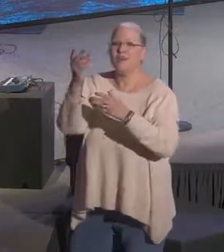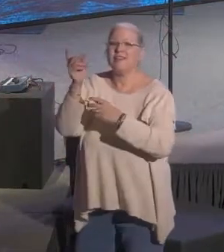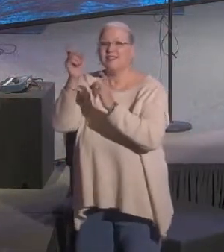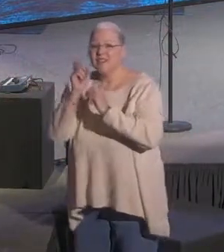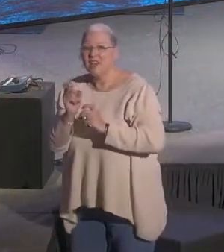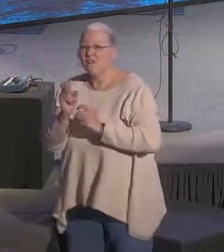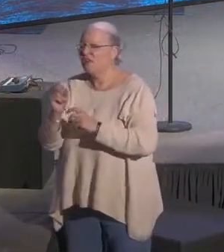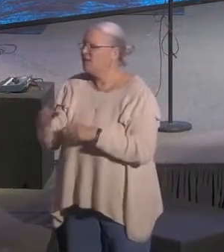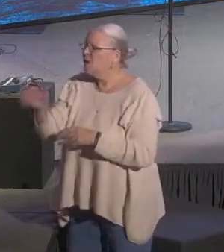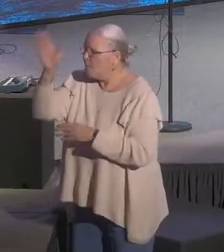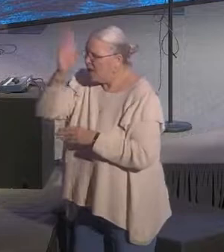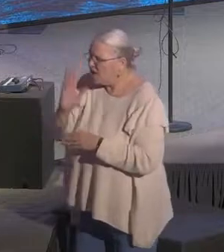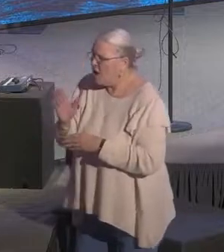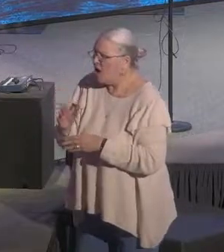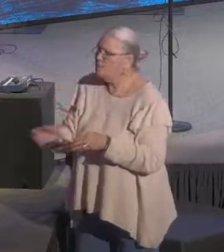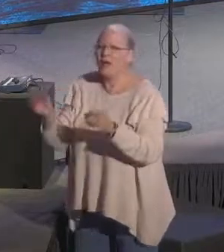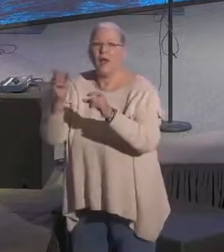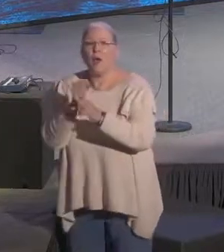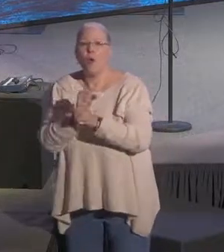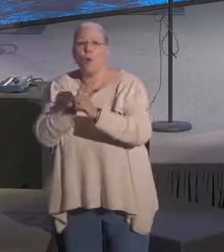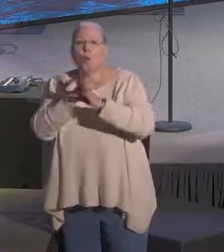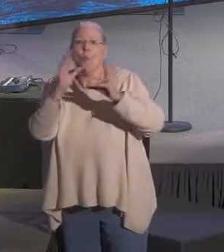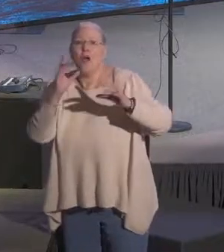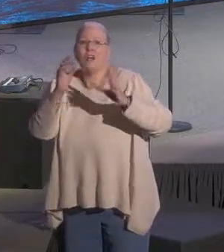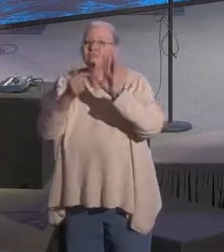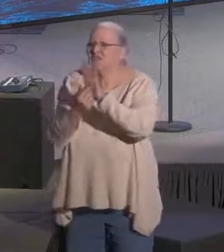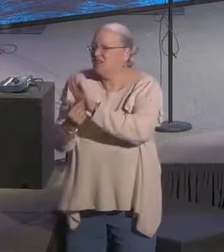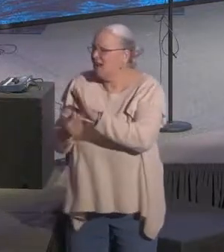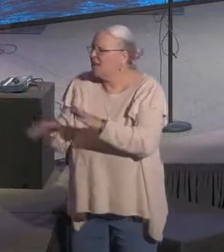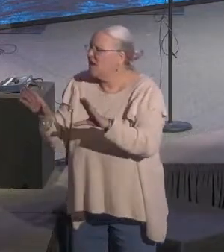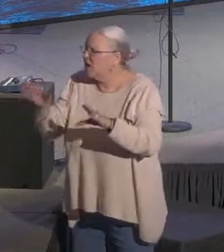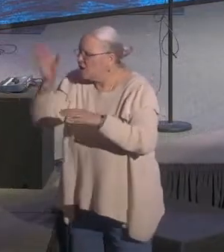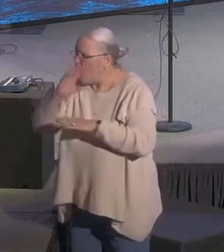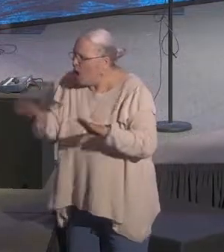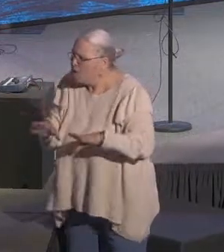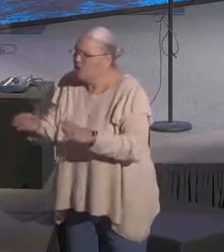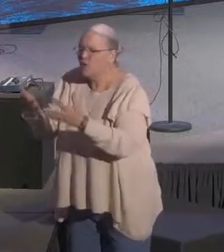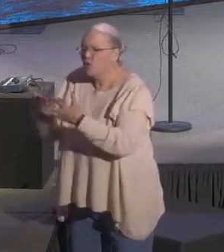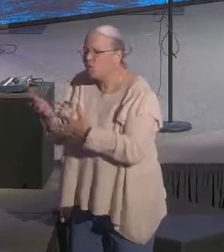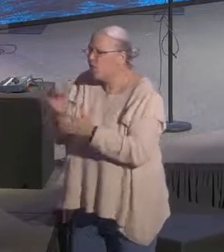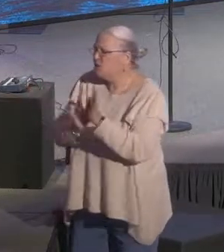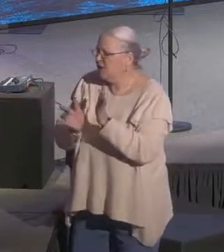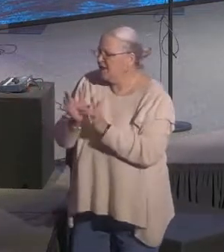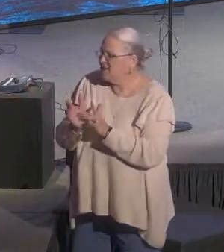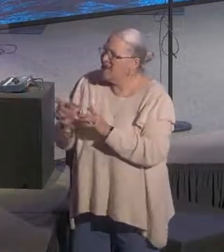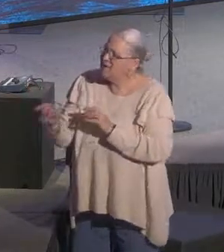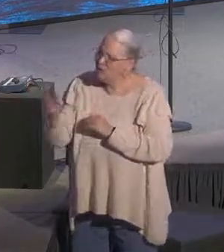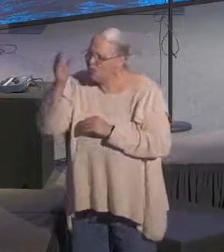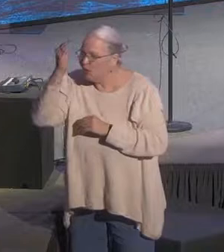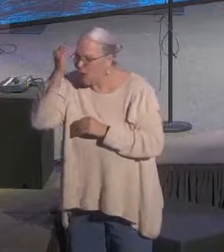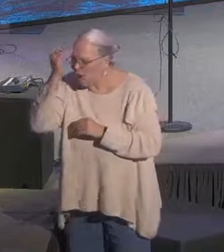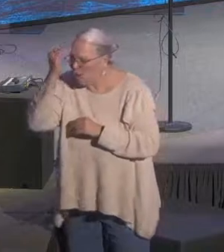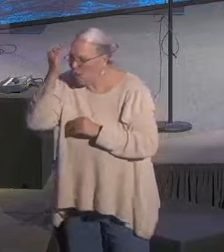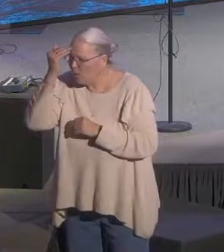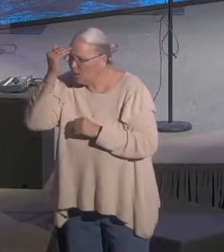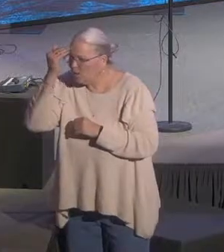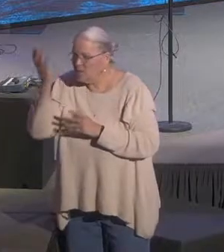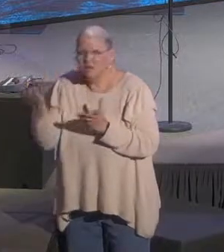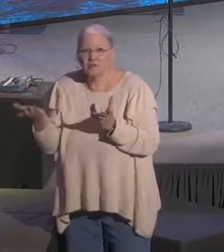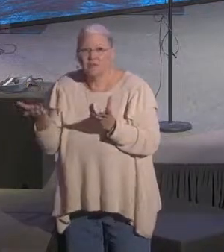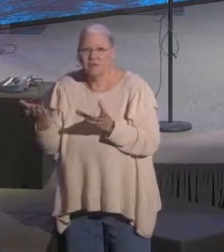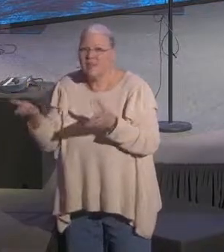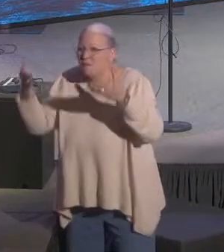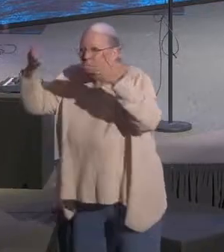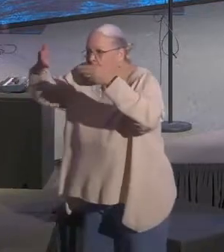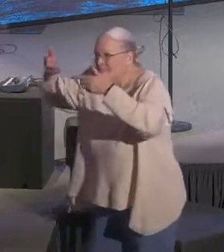to you by miracles, wonders, and signs which God did among you through him as you yourselves know. He goes right to